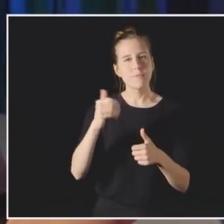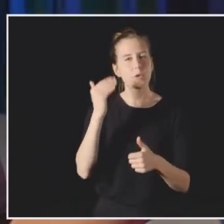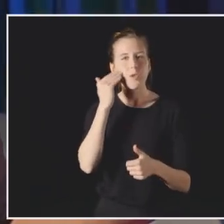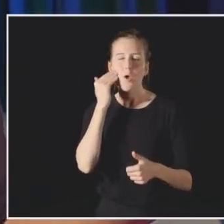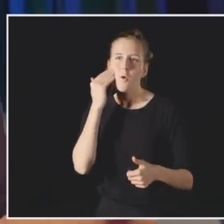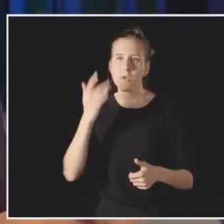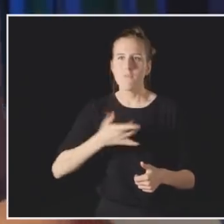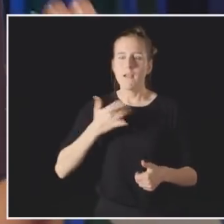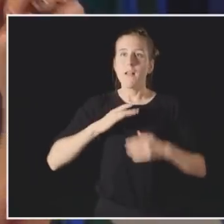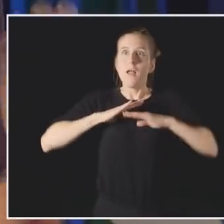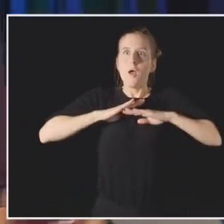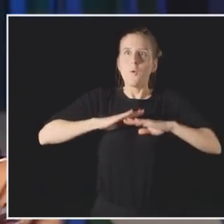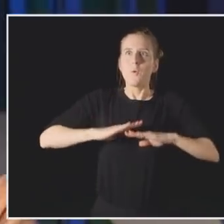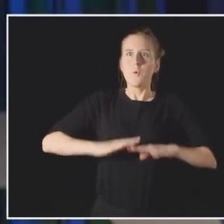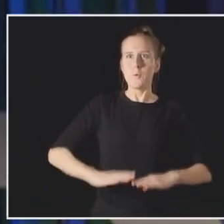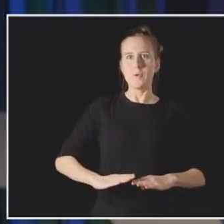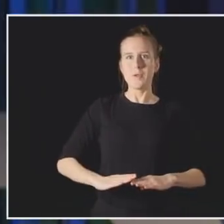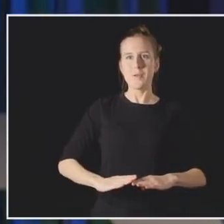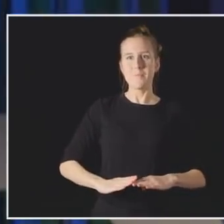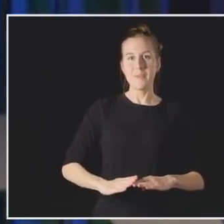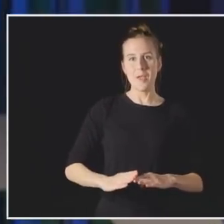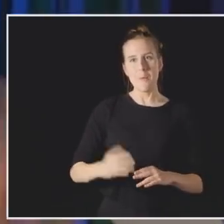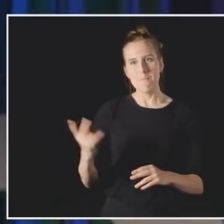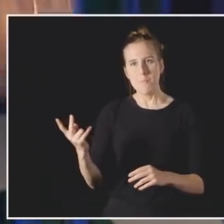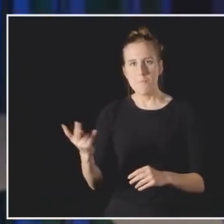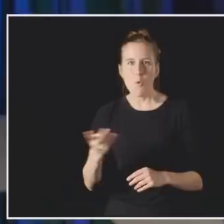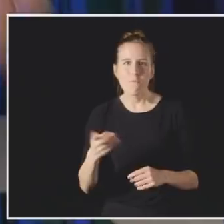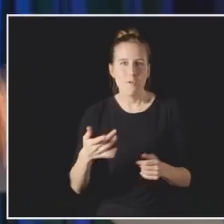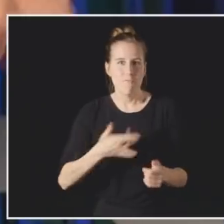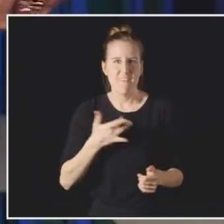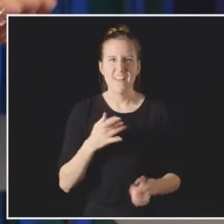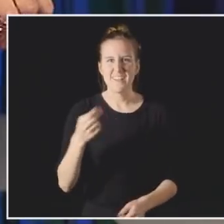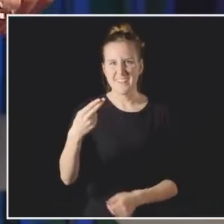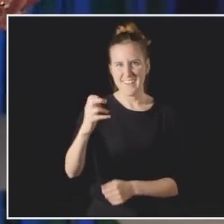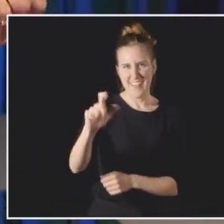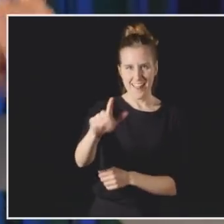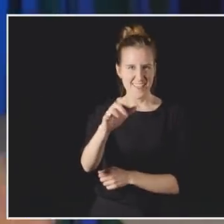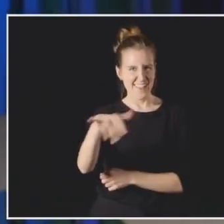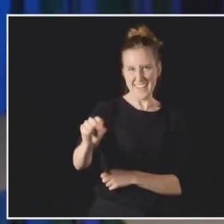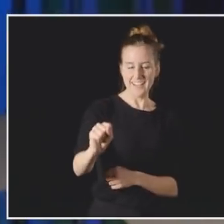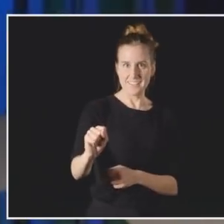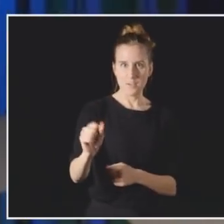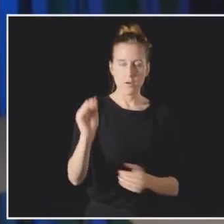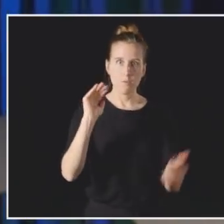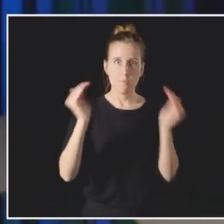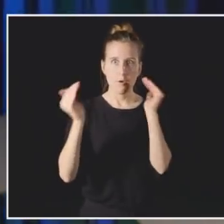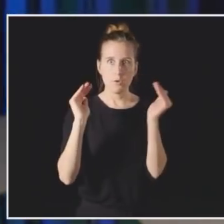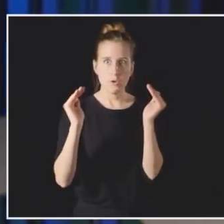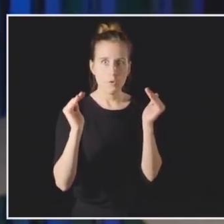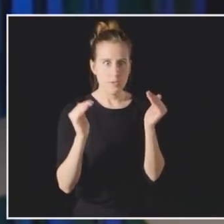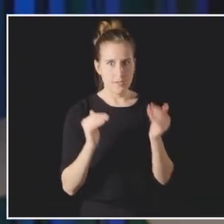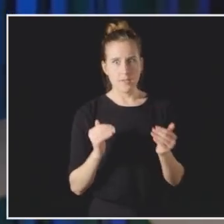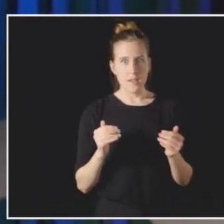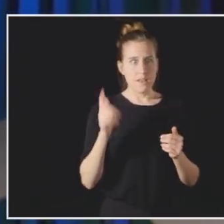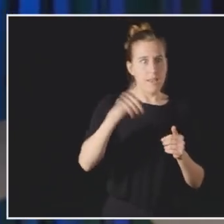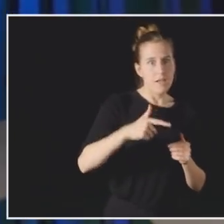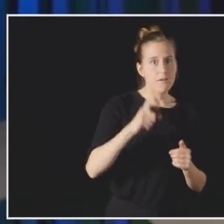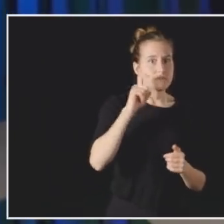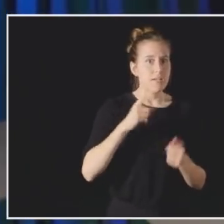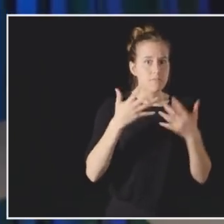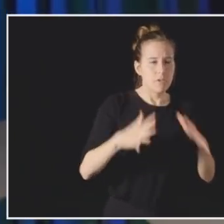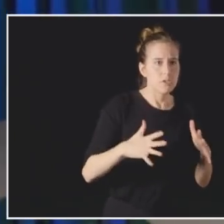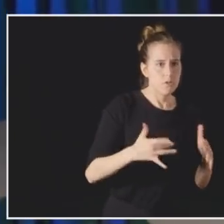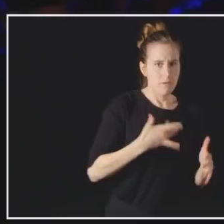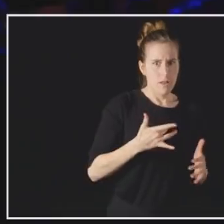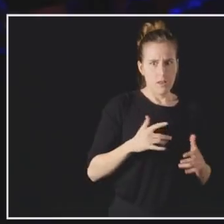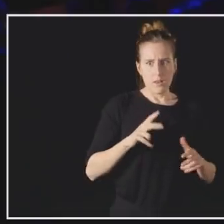it feels to both be a hell yes than it is to do something you later regret.